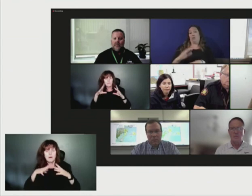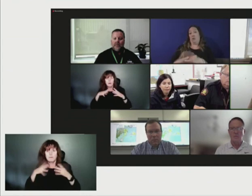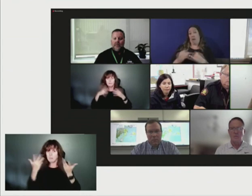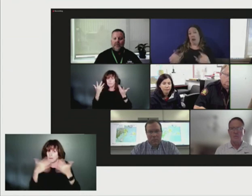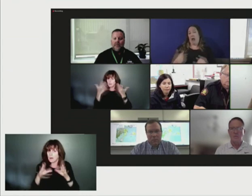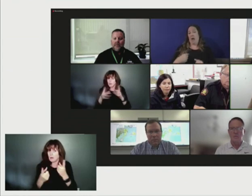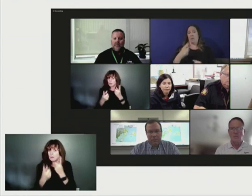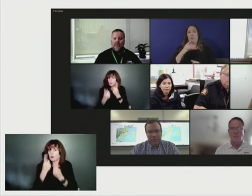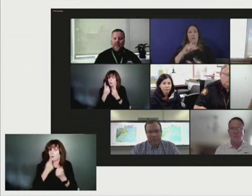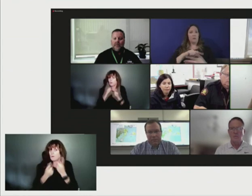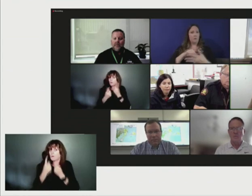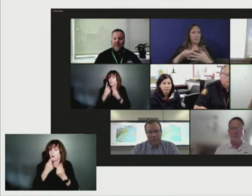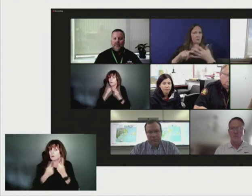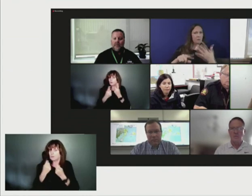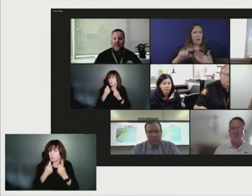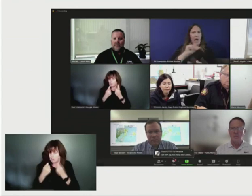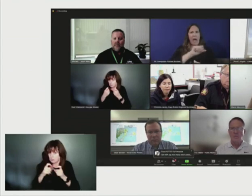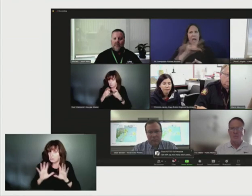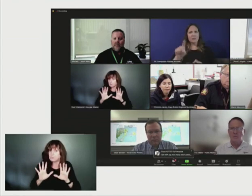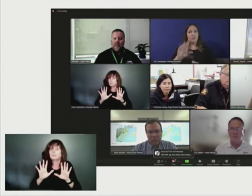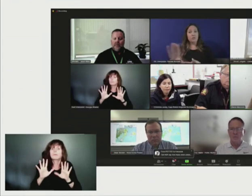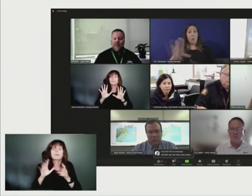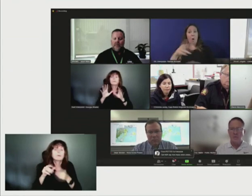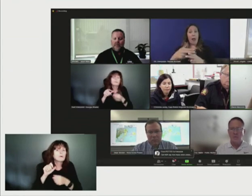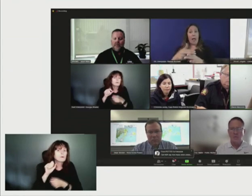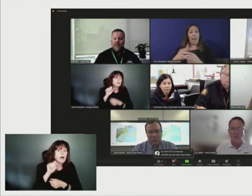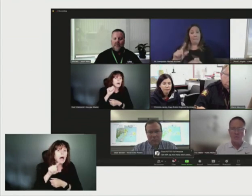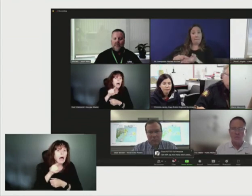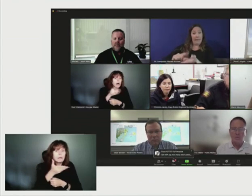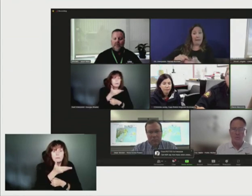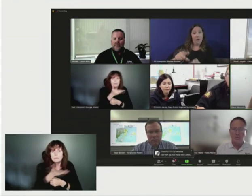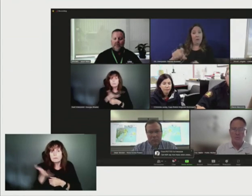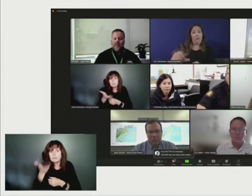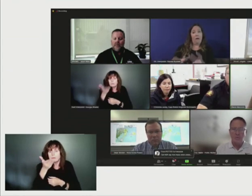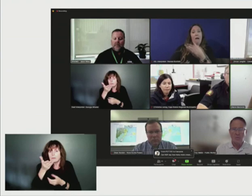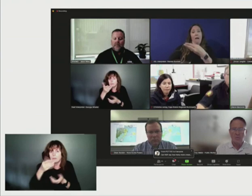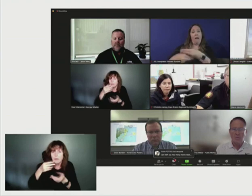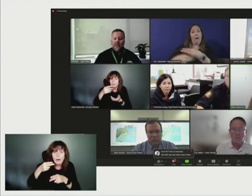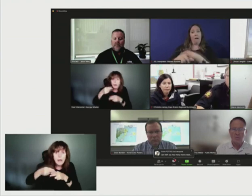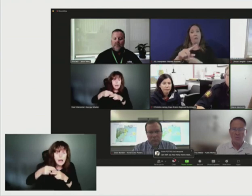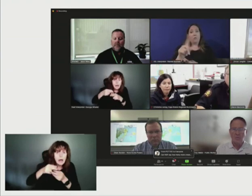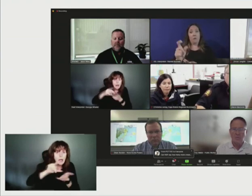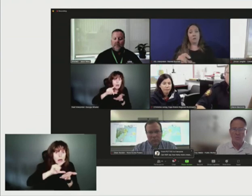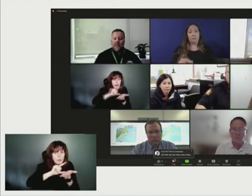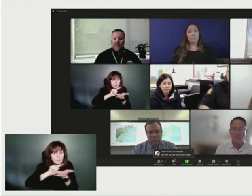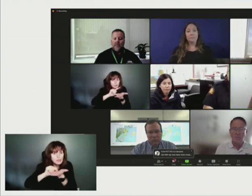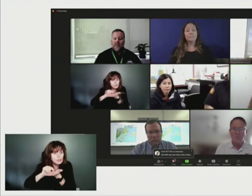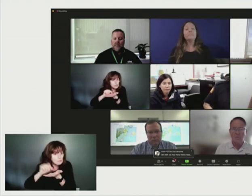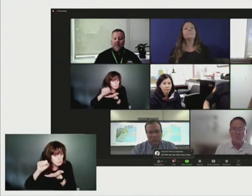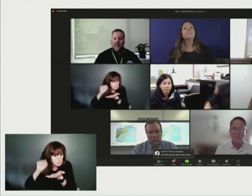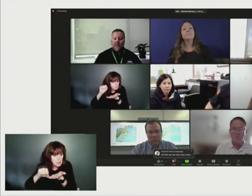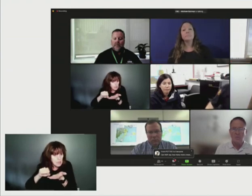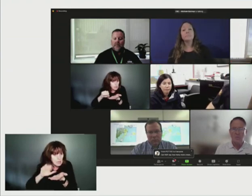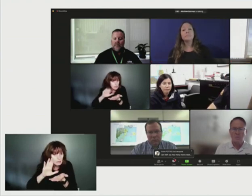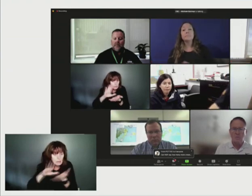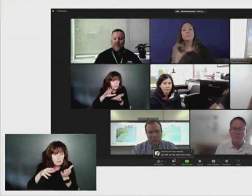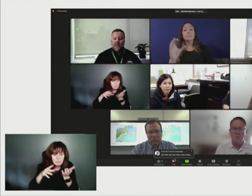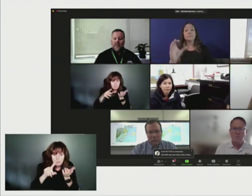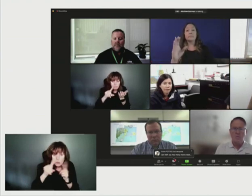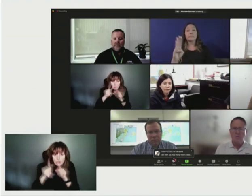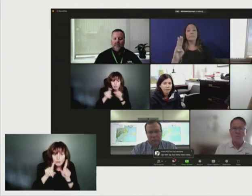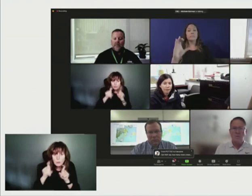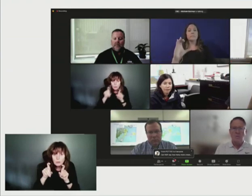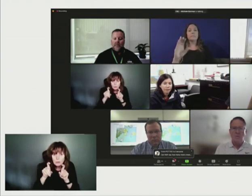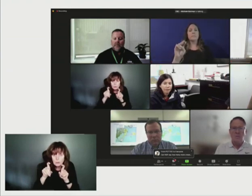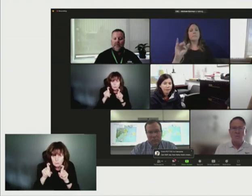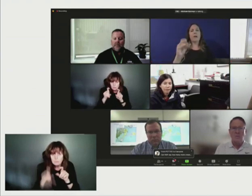time and you can indicate whether you've got an additional question. So we'll jump back to Mike Gorman with CBC. Mike, do you have any other questions? Yeah, just one more. I'd